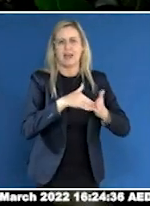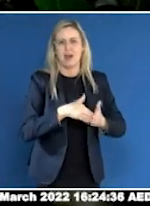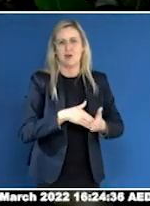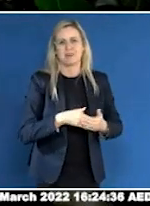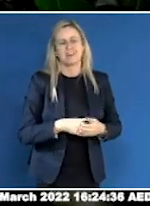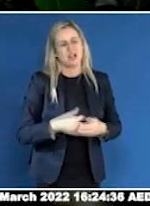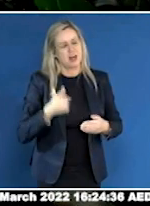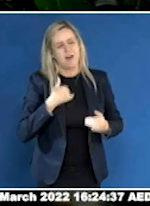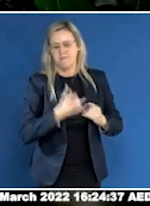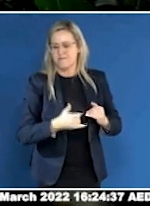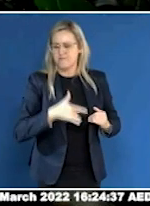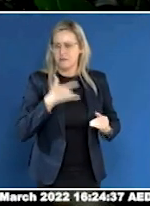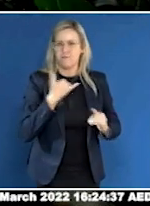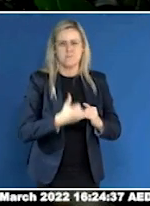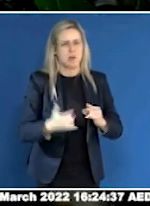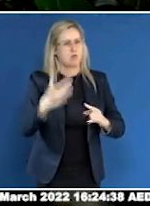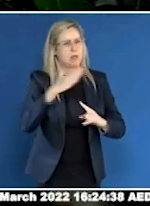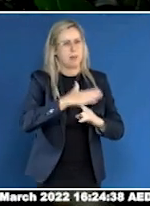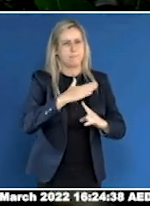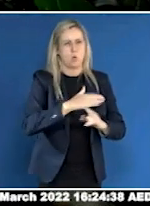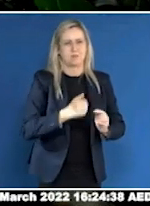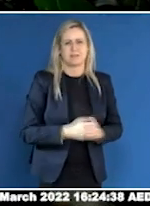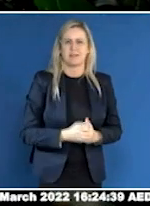Thank you very much.